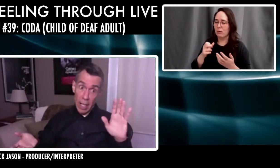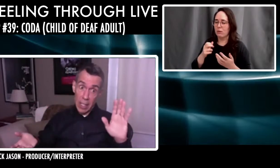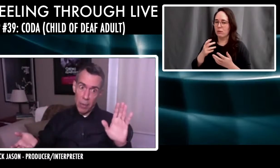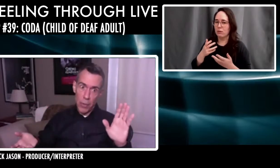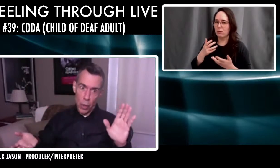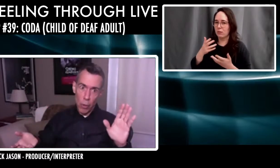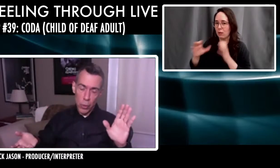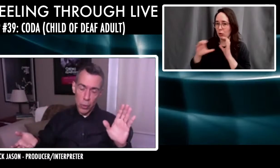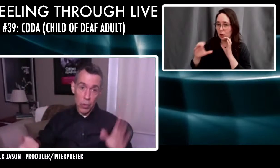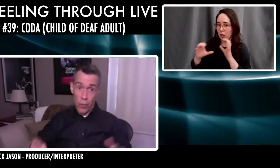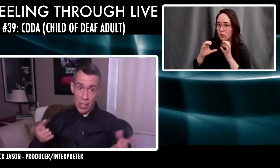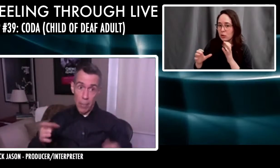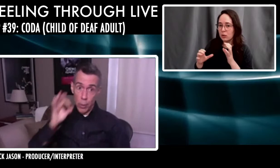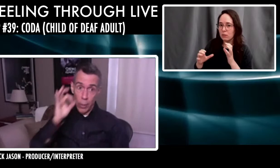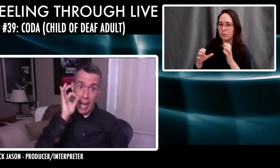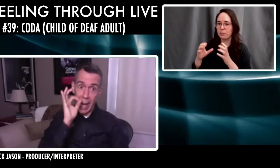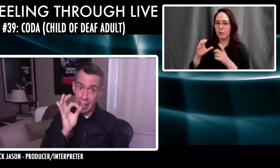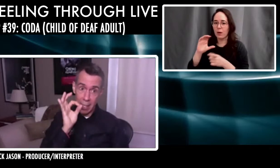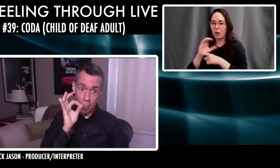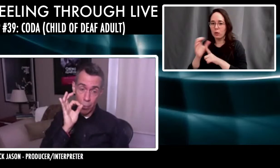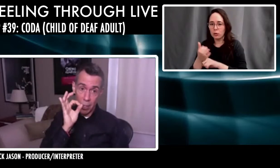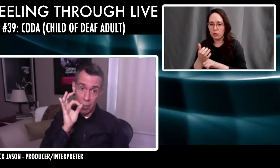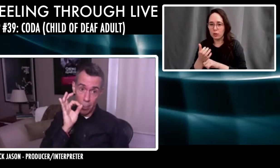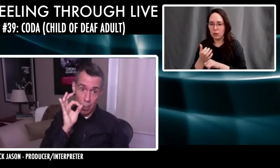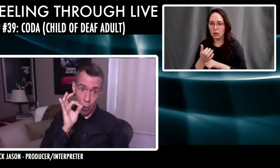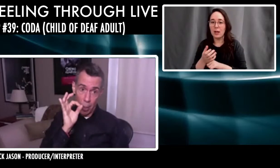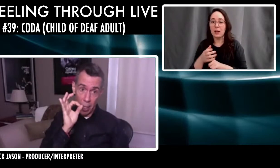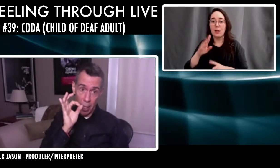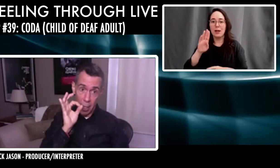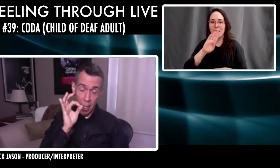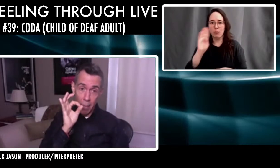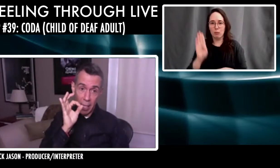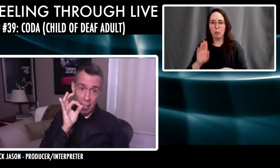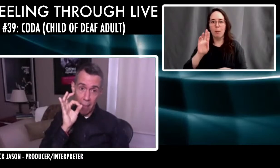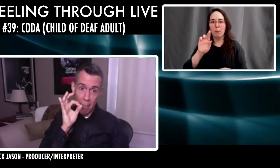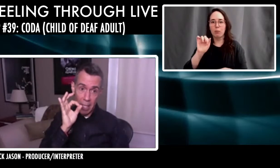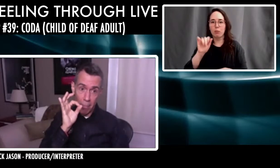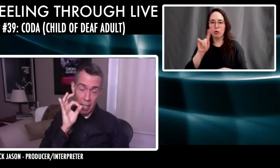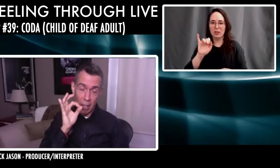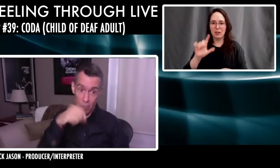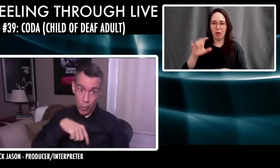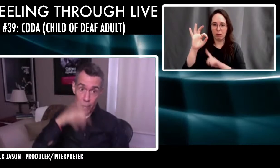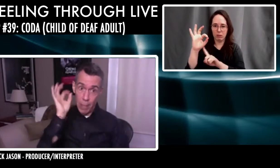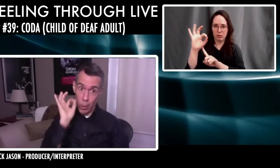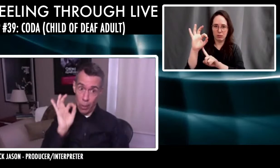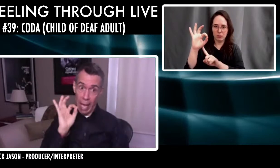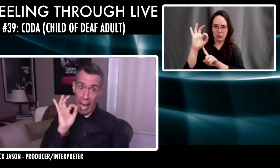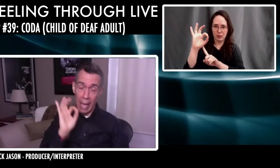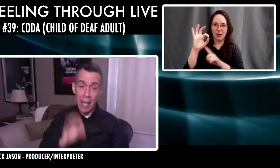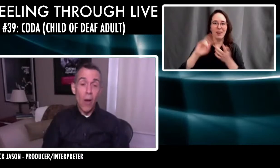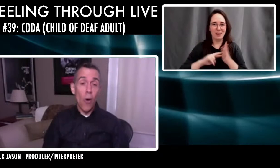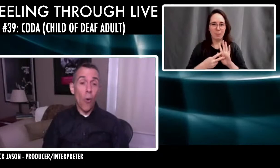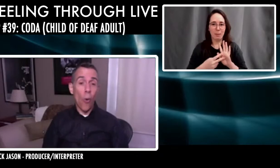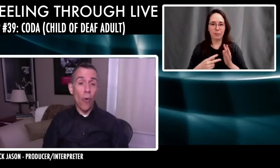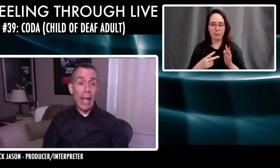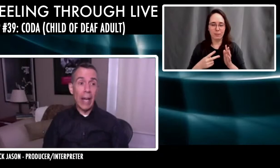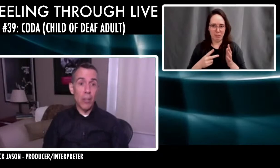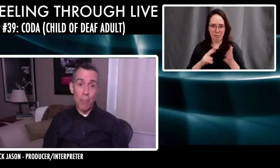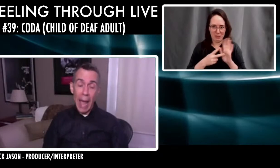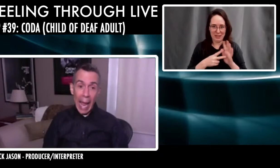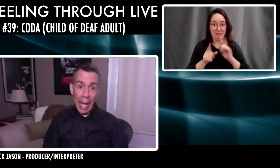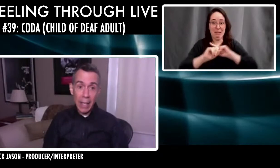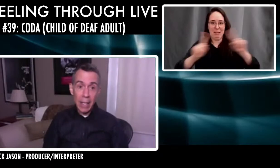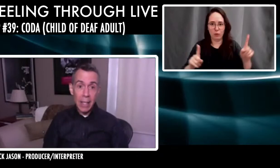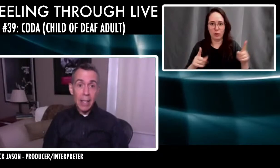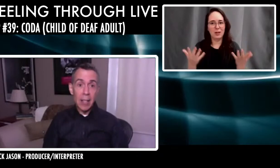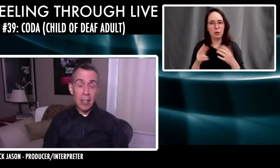except that they're cultural. So for example, you cannot say this in Brazil, someone told me because that means something else, even though here it means okay, or in